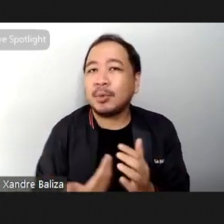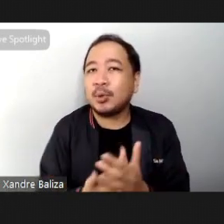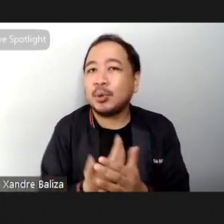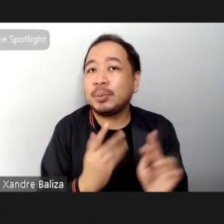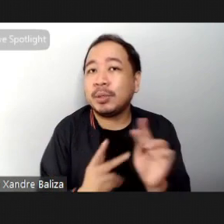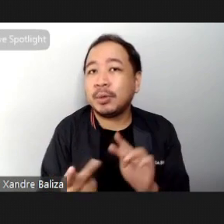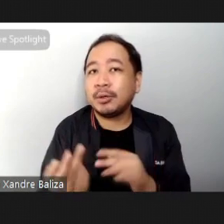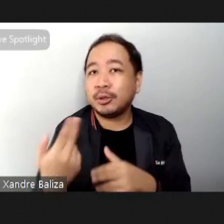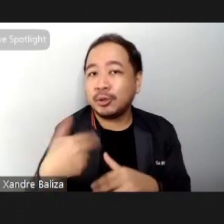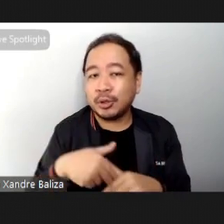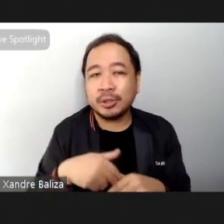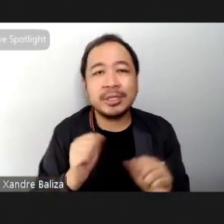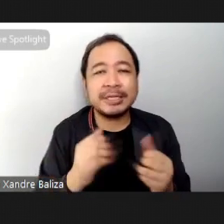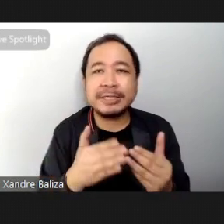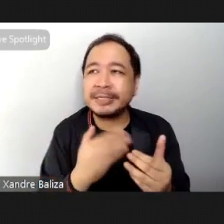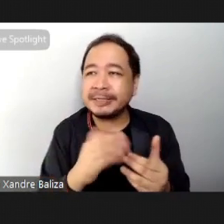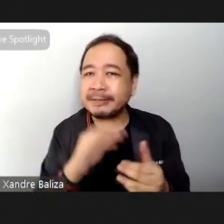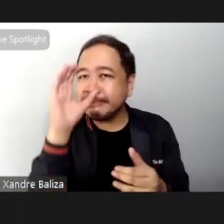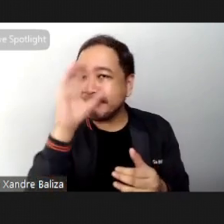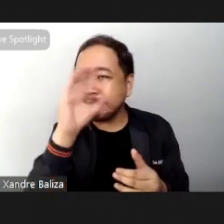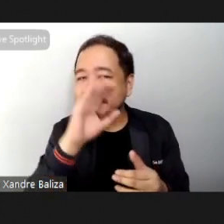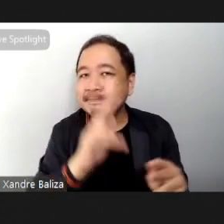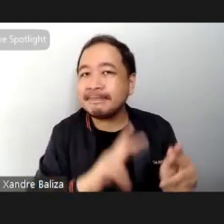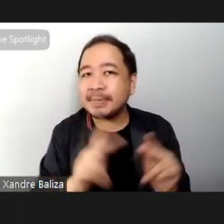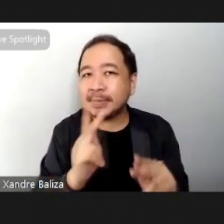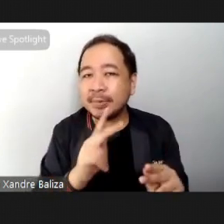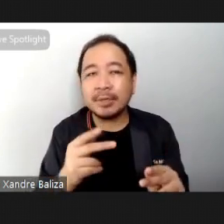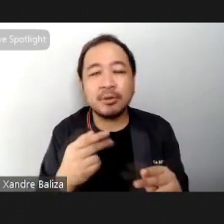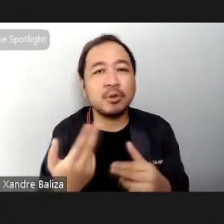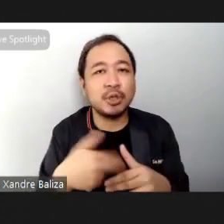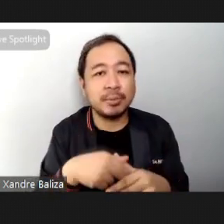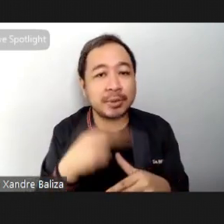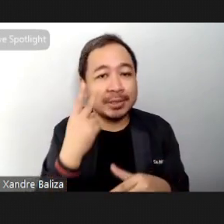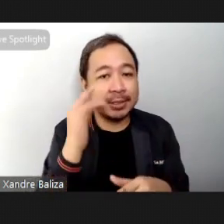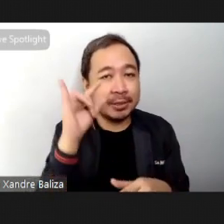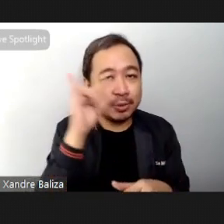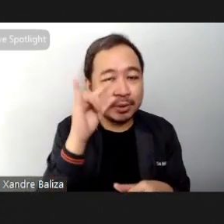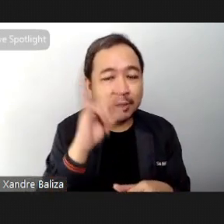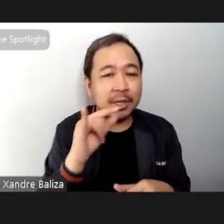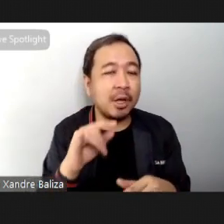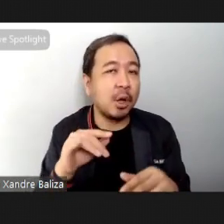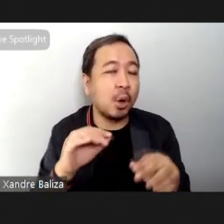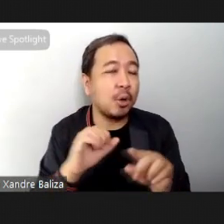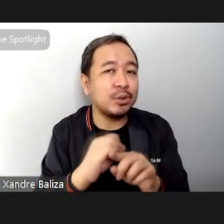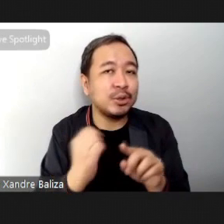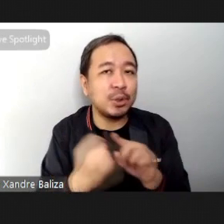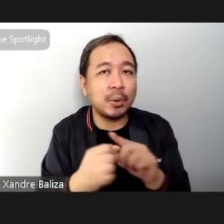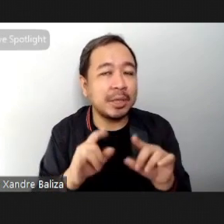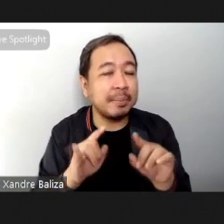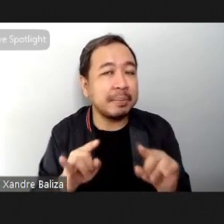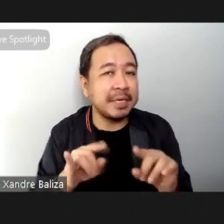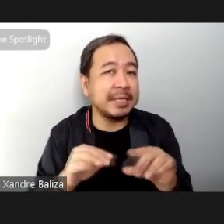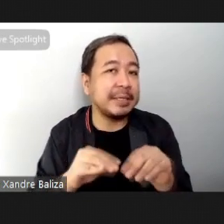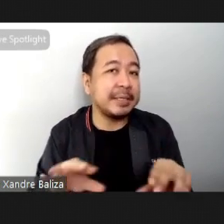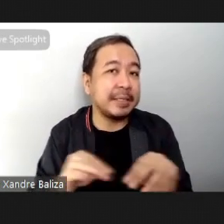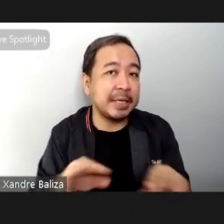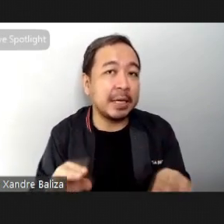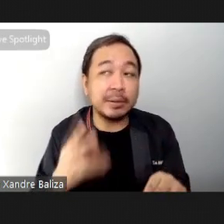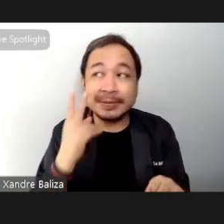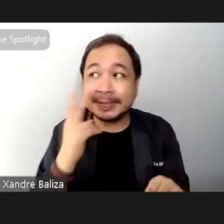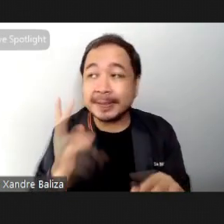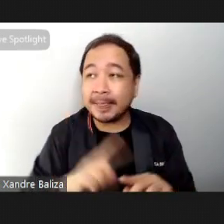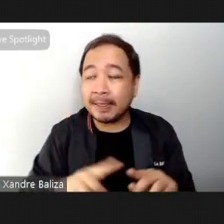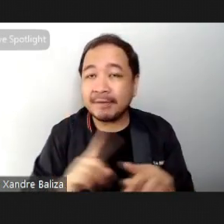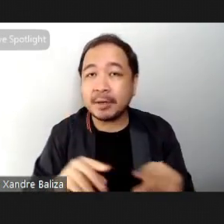it is easy to find other people for Ropeflow through the different Instagram pages or social media you can get many ideas for different moves patterns or